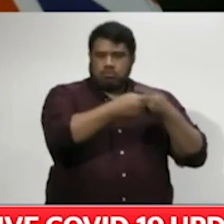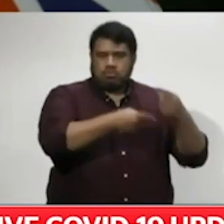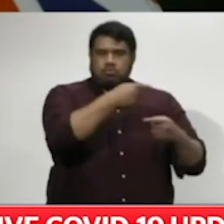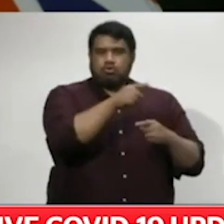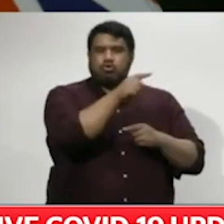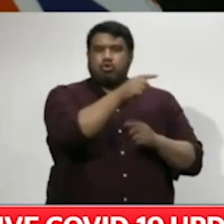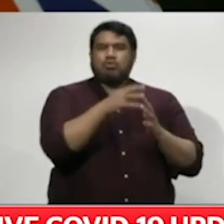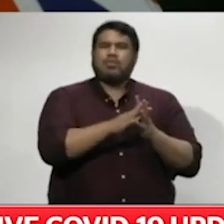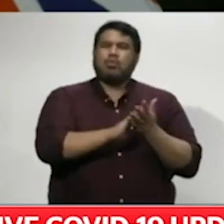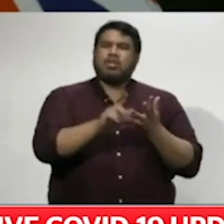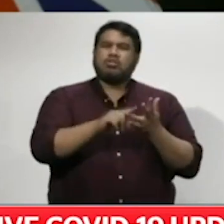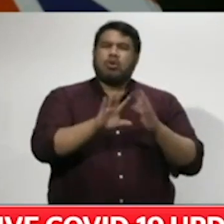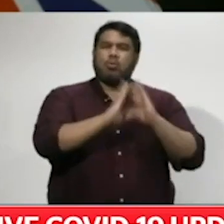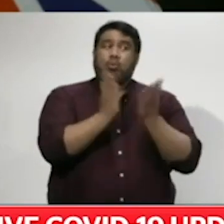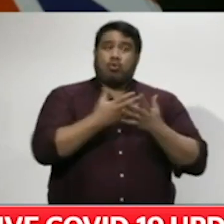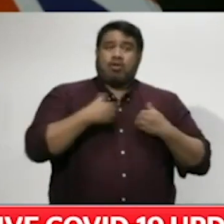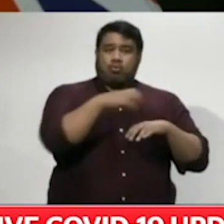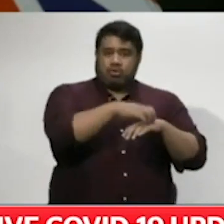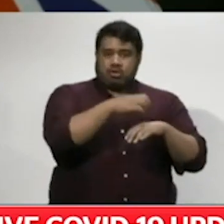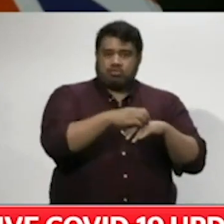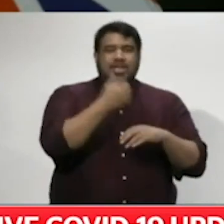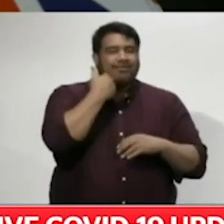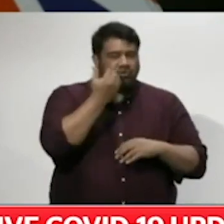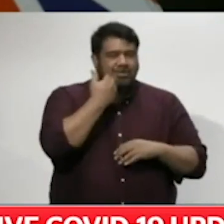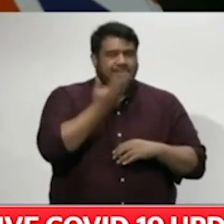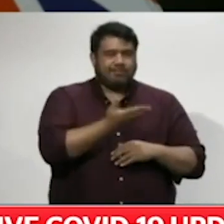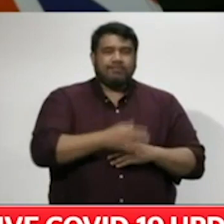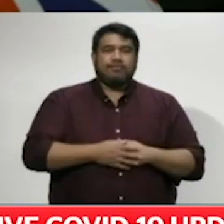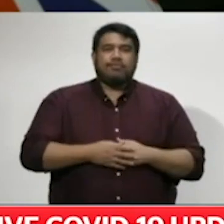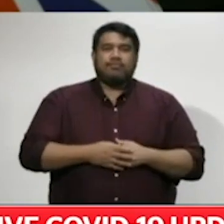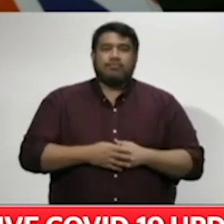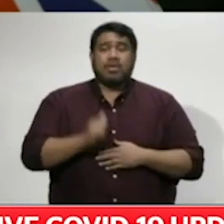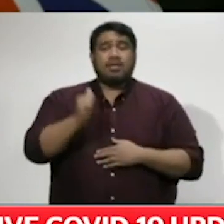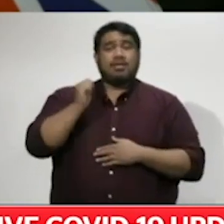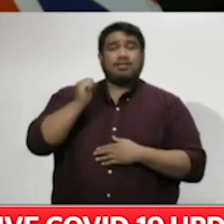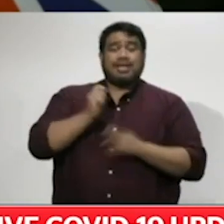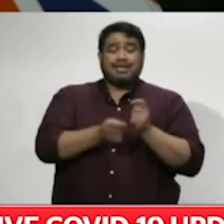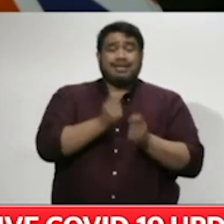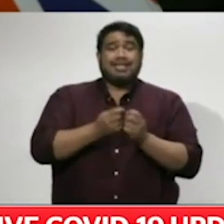Health Organisation as we do update them each day. Yesterday there were 3